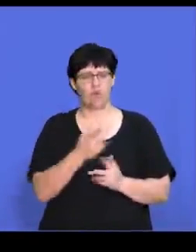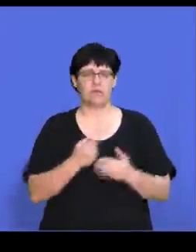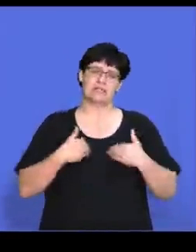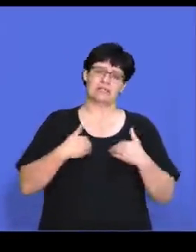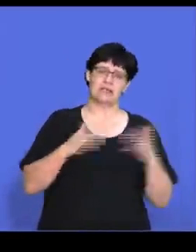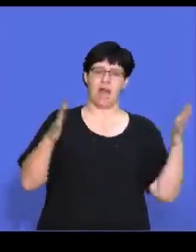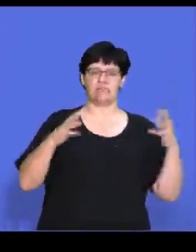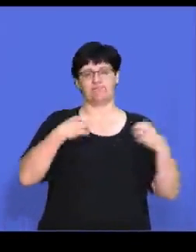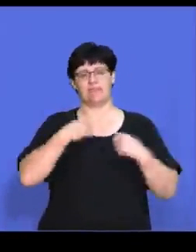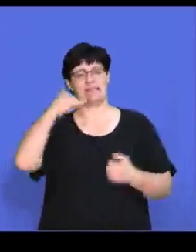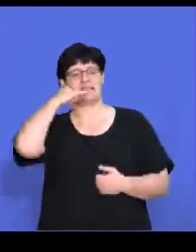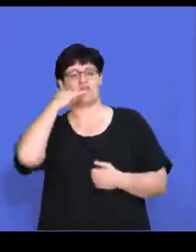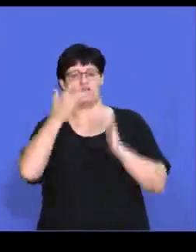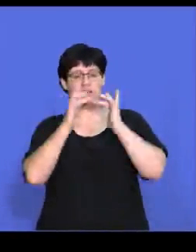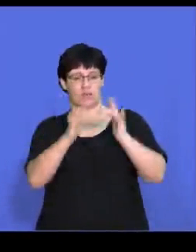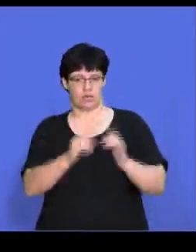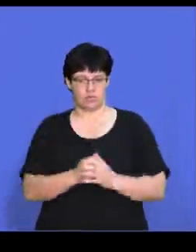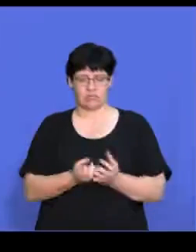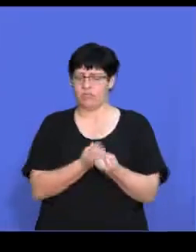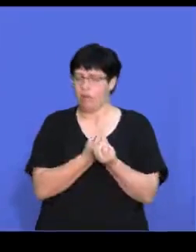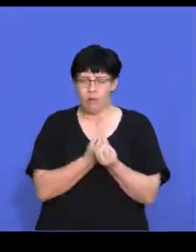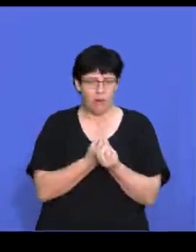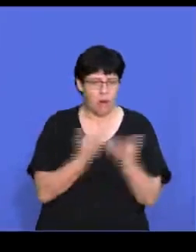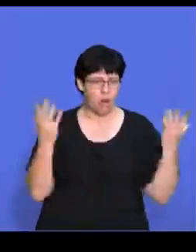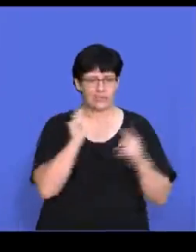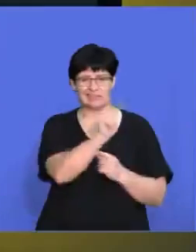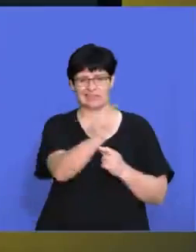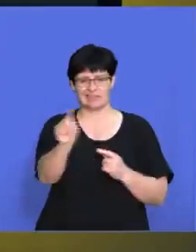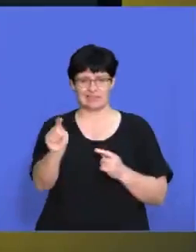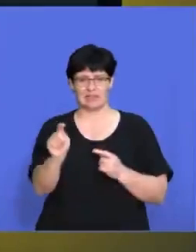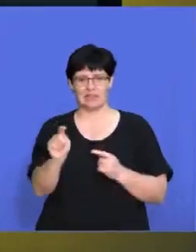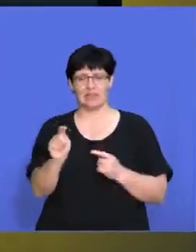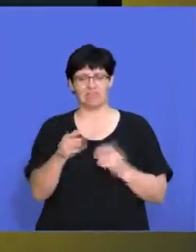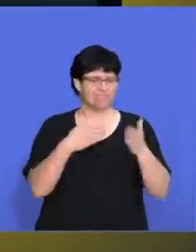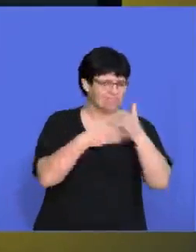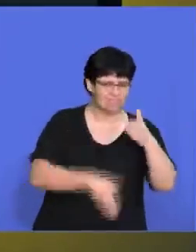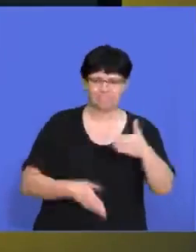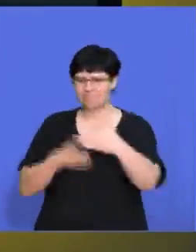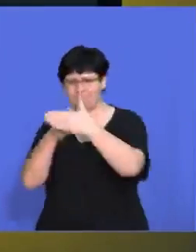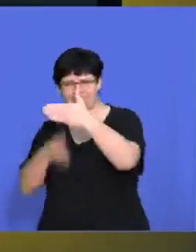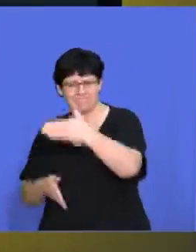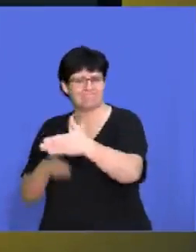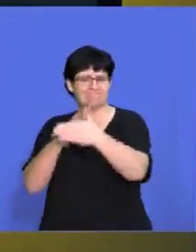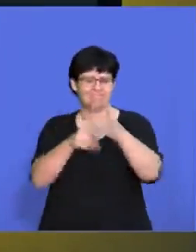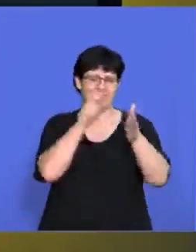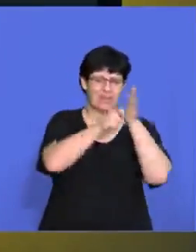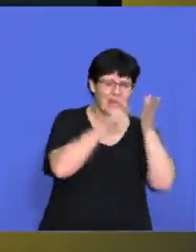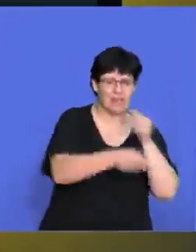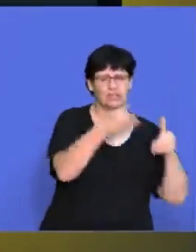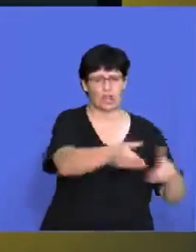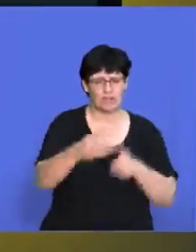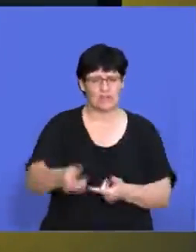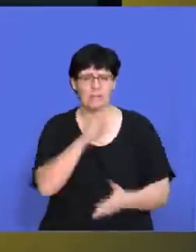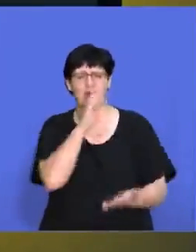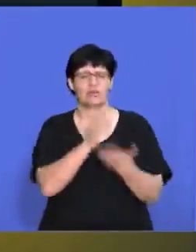your own cell phone network, there's a lot of red tape that you have to go through. You have to make sure that